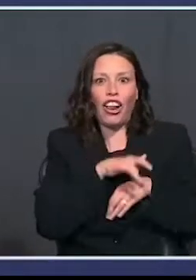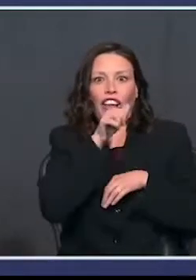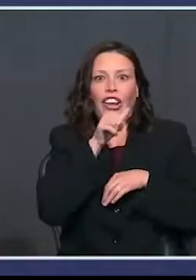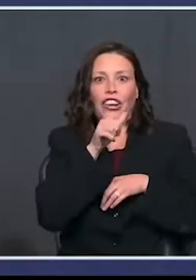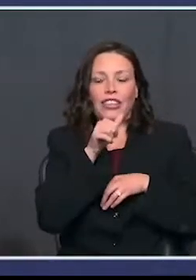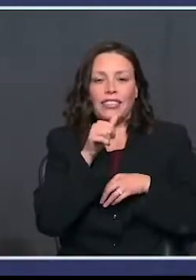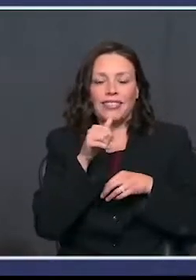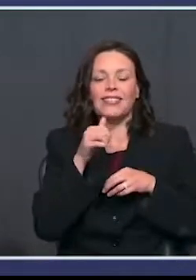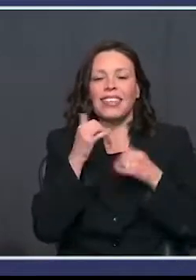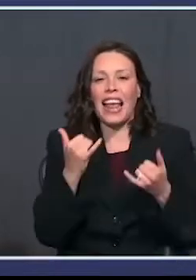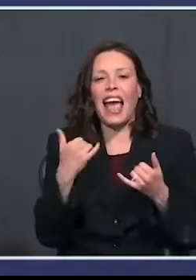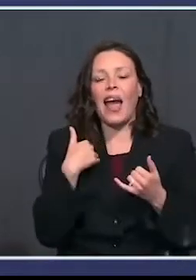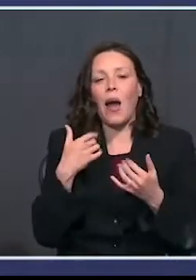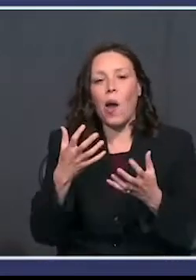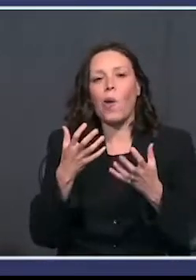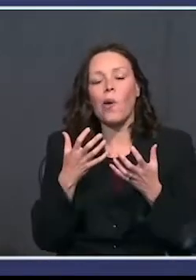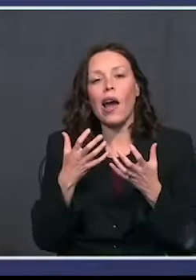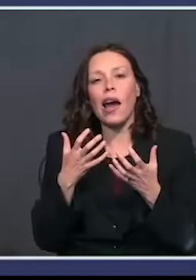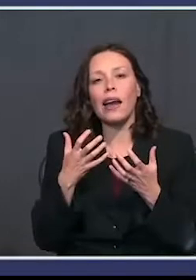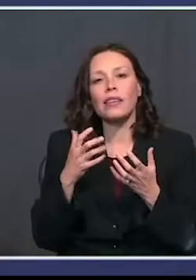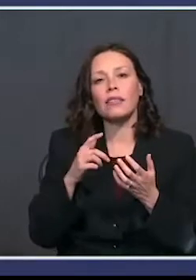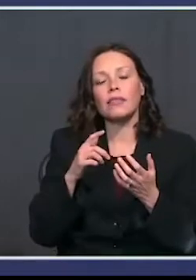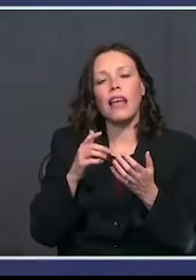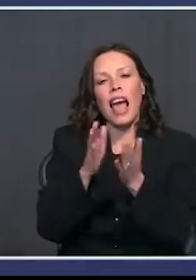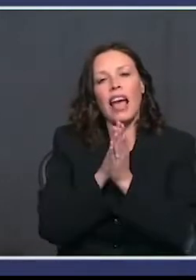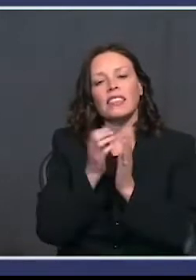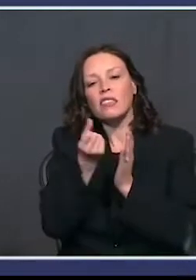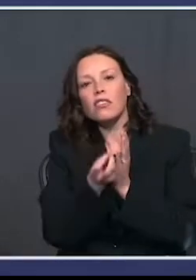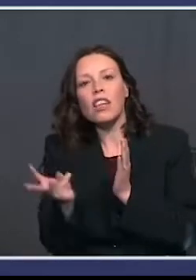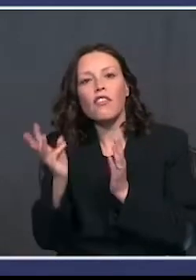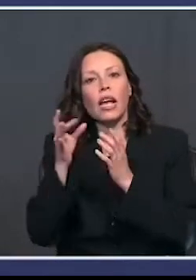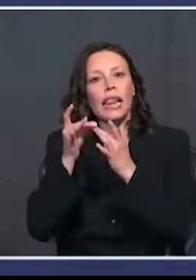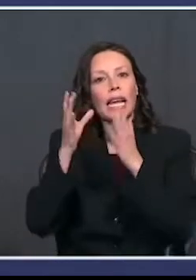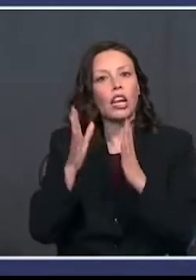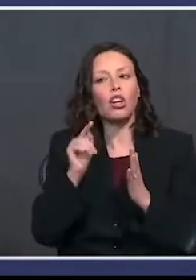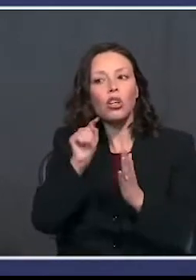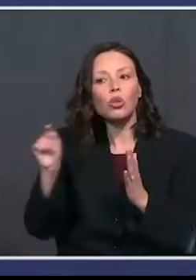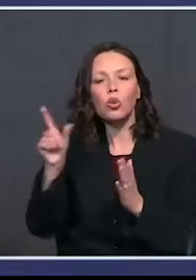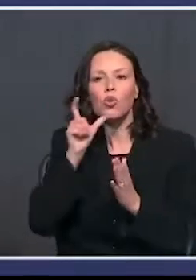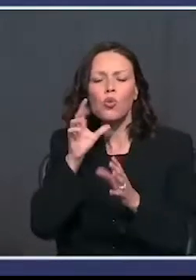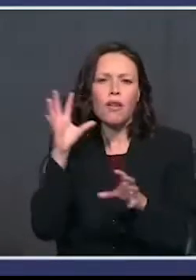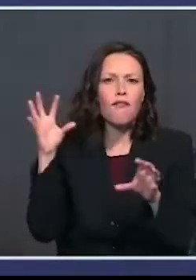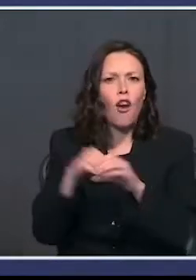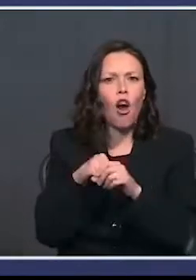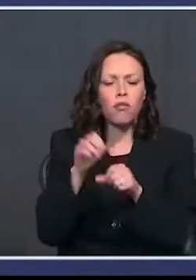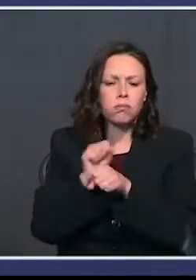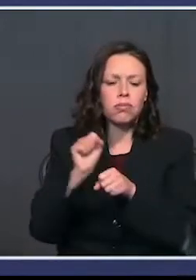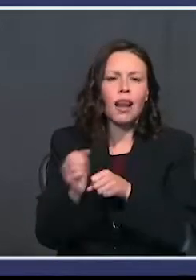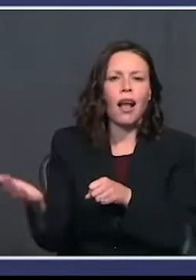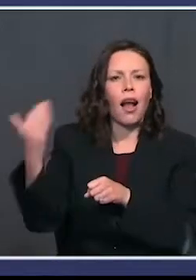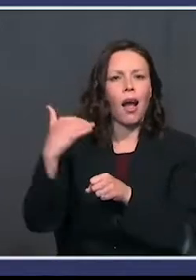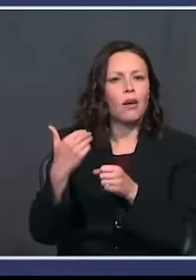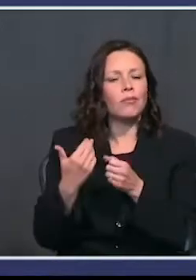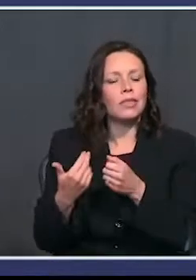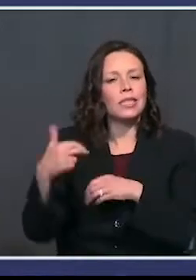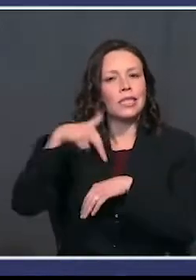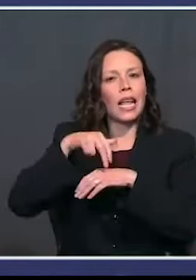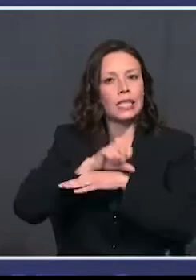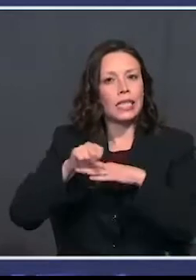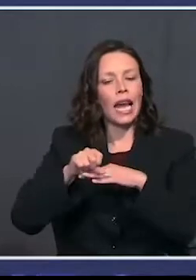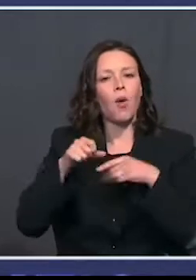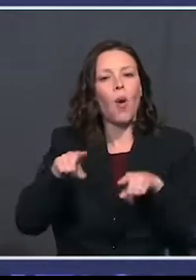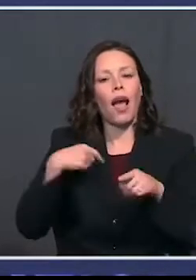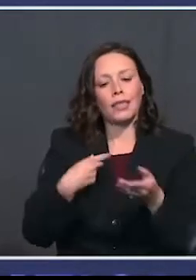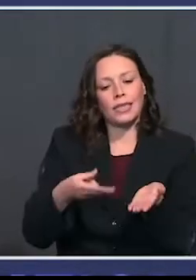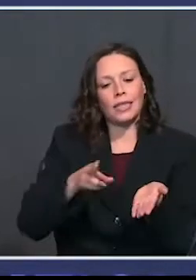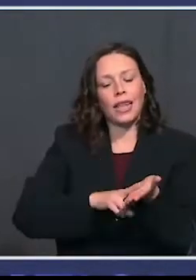next year. So now I want to ask several leaders who have been crucial in this effort to join me on stage as I signed the executive order